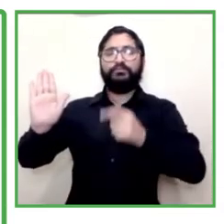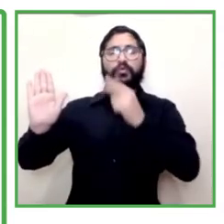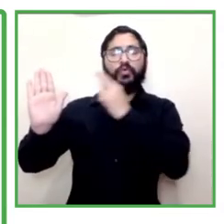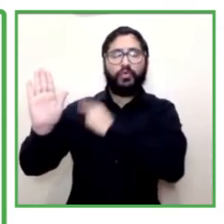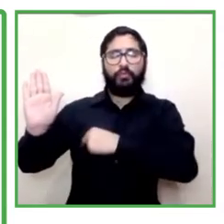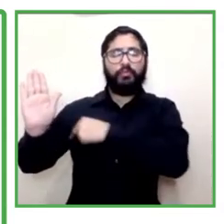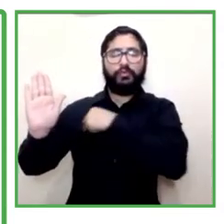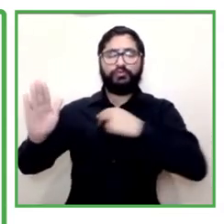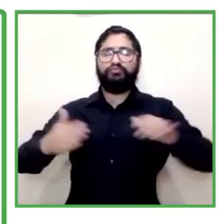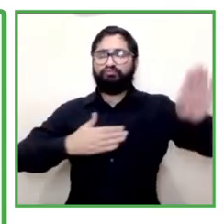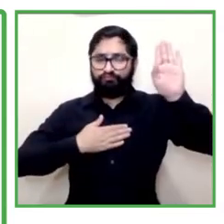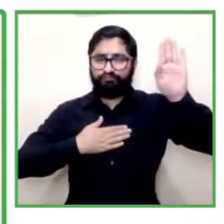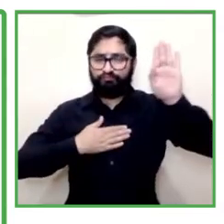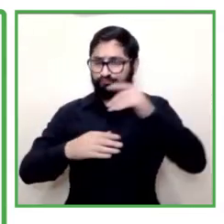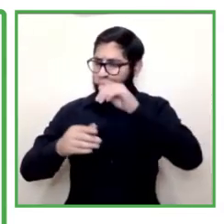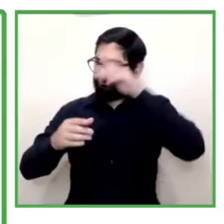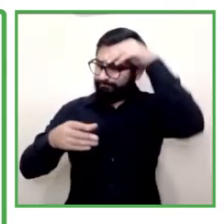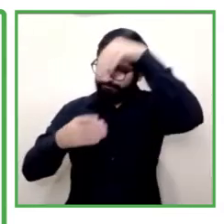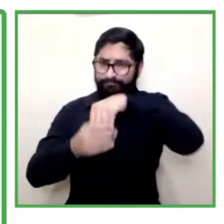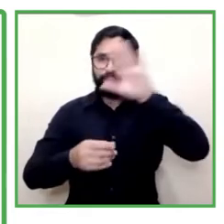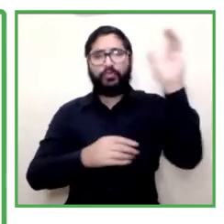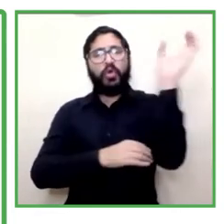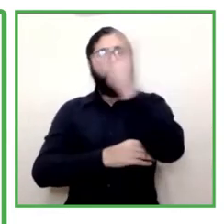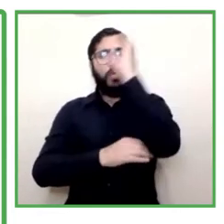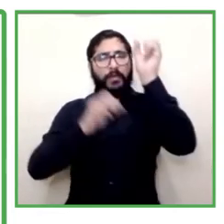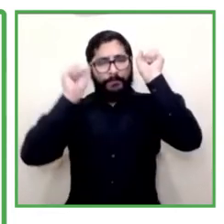so this team